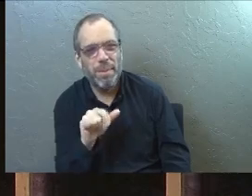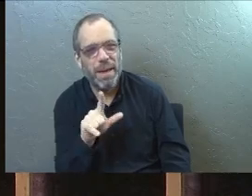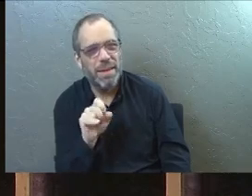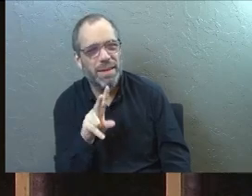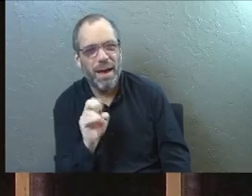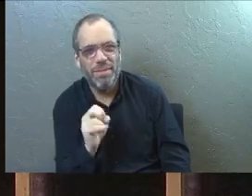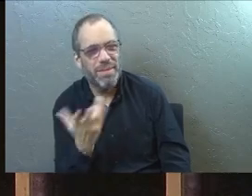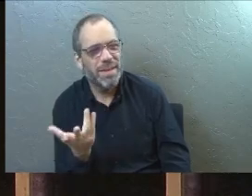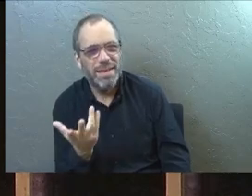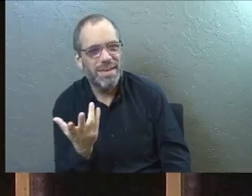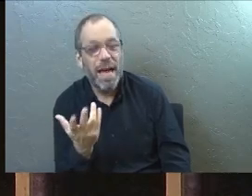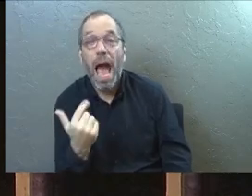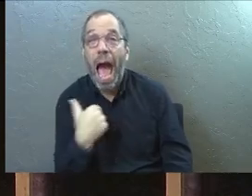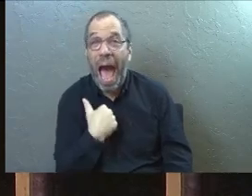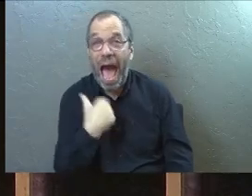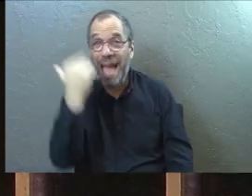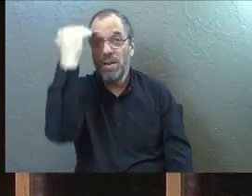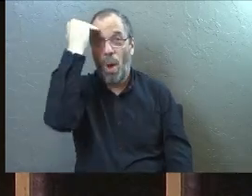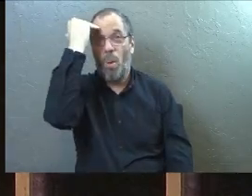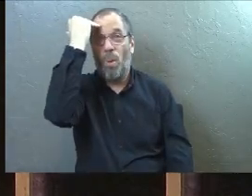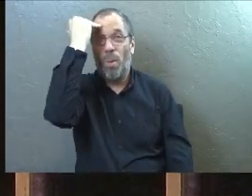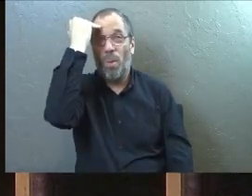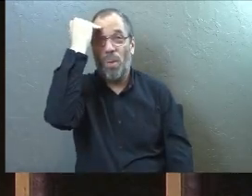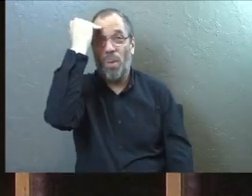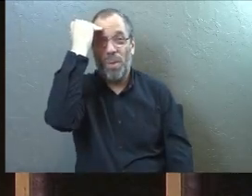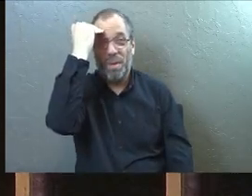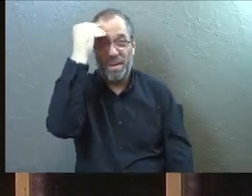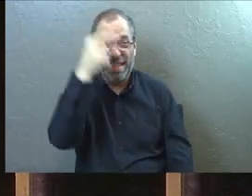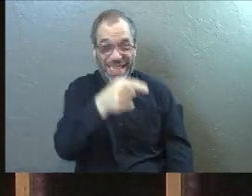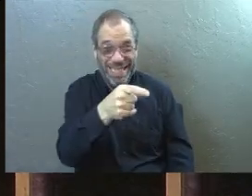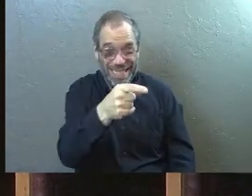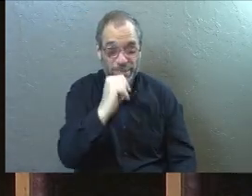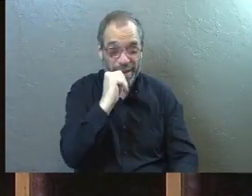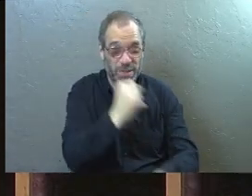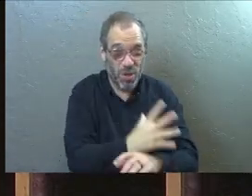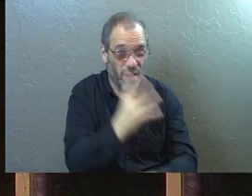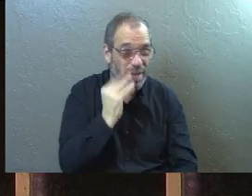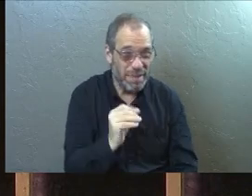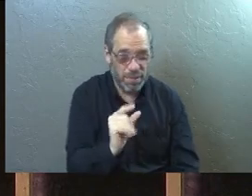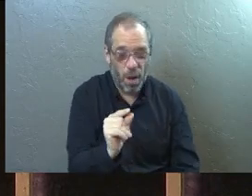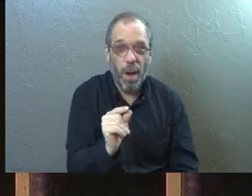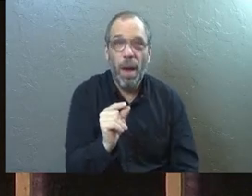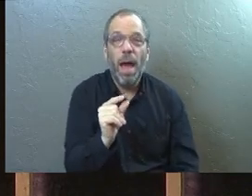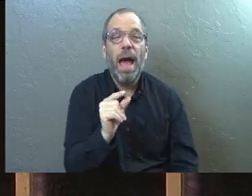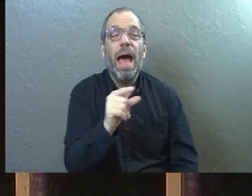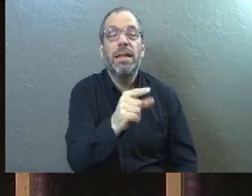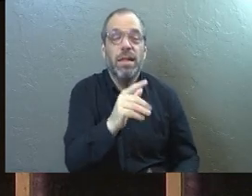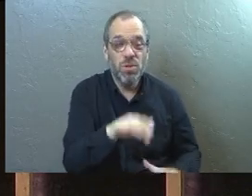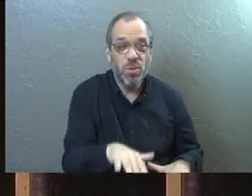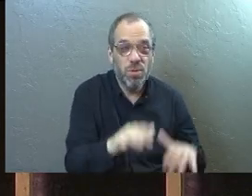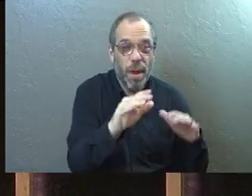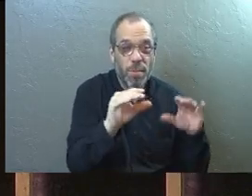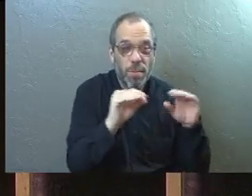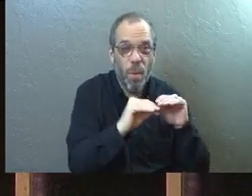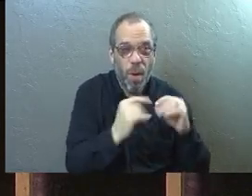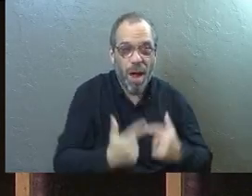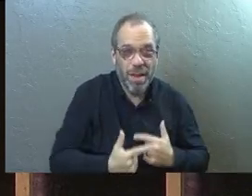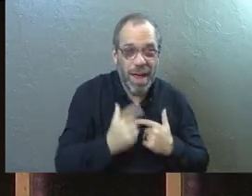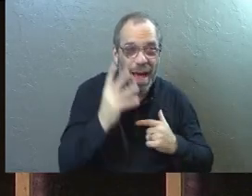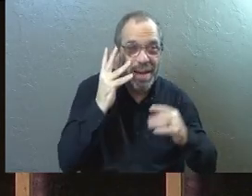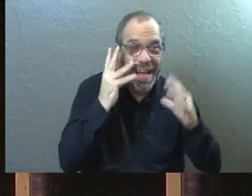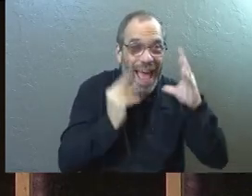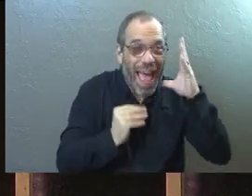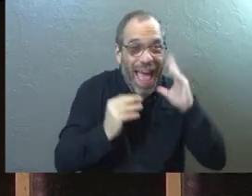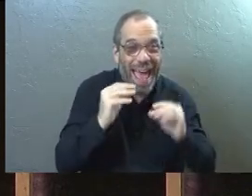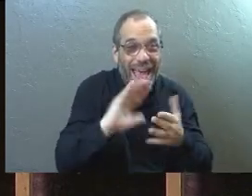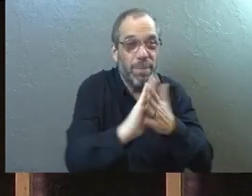But even though I know this is small and once you live some more decades, it